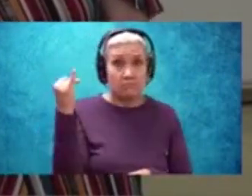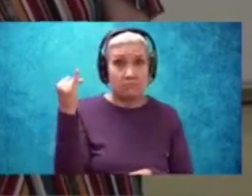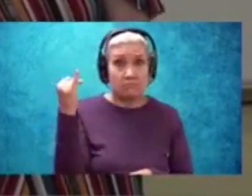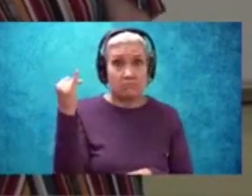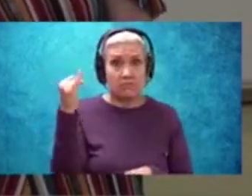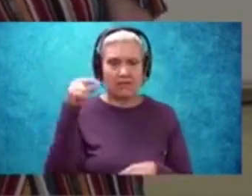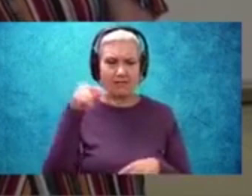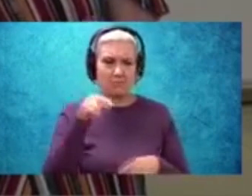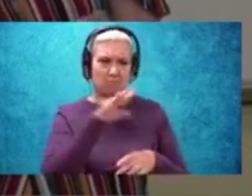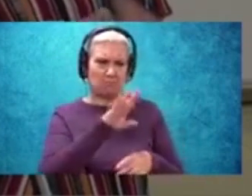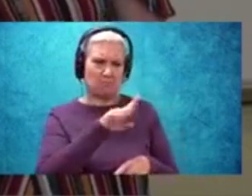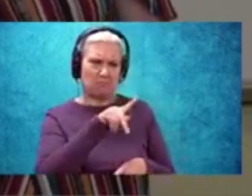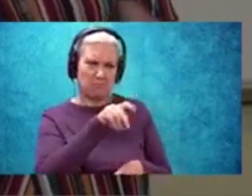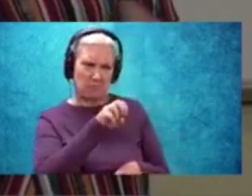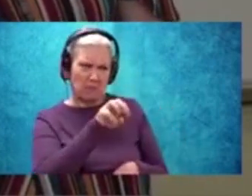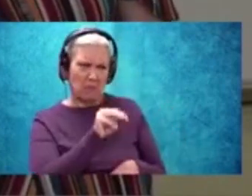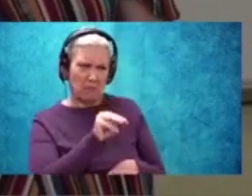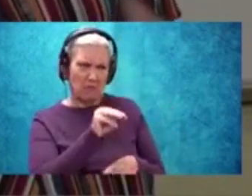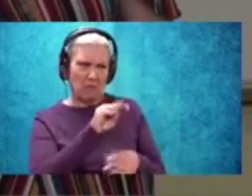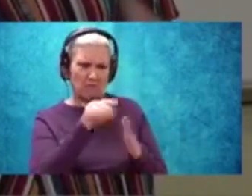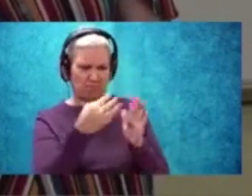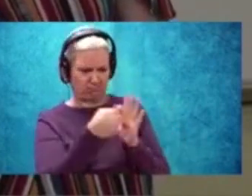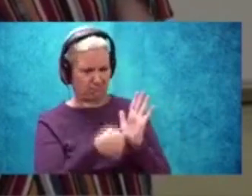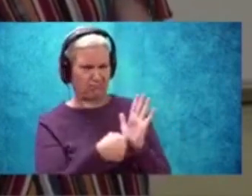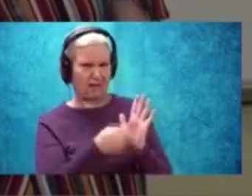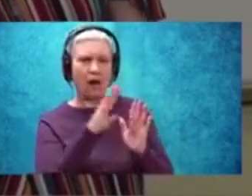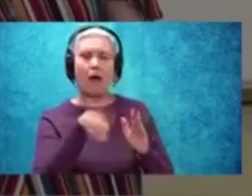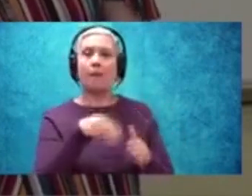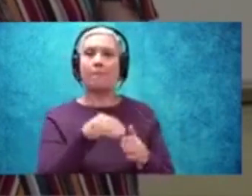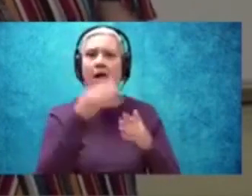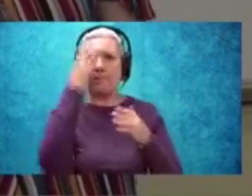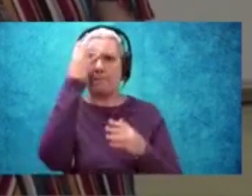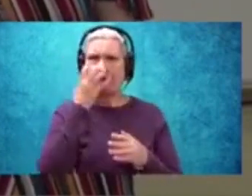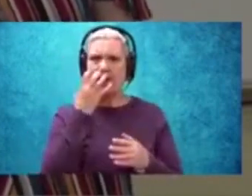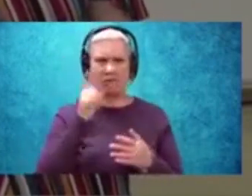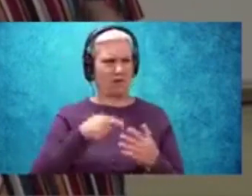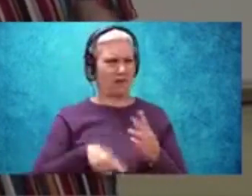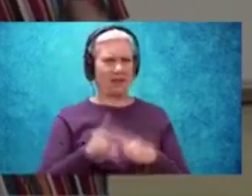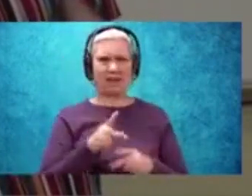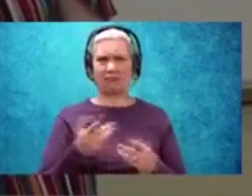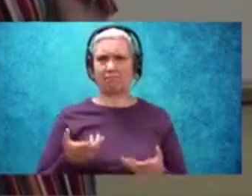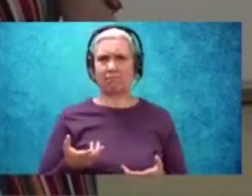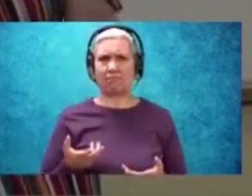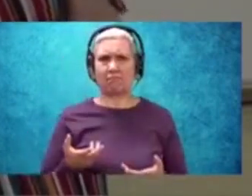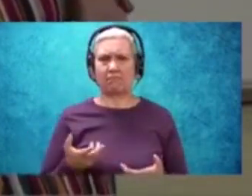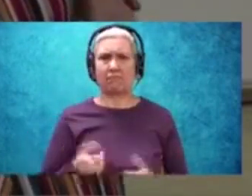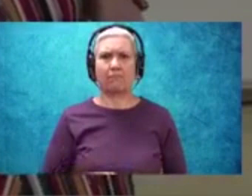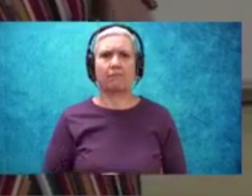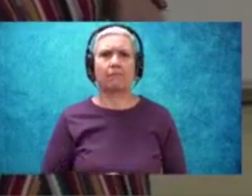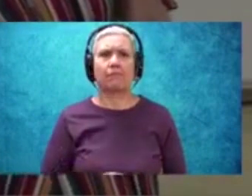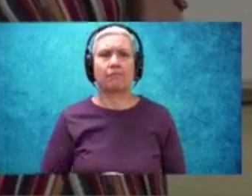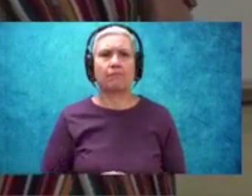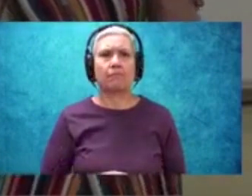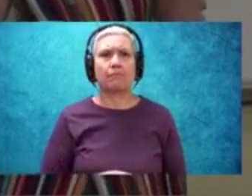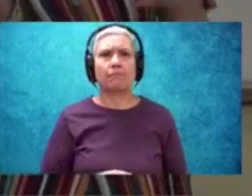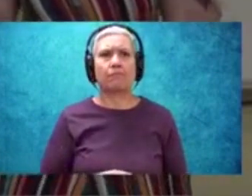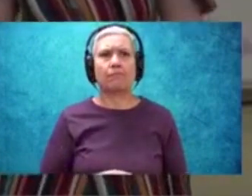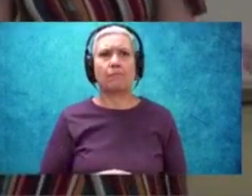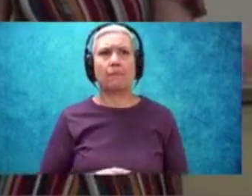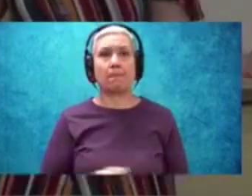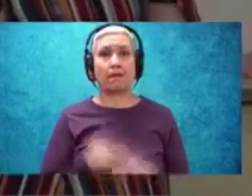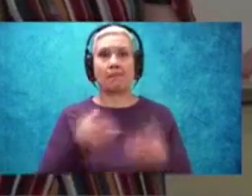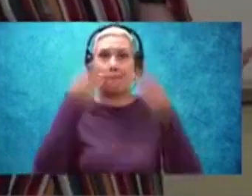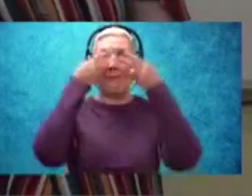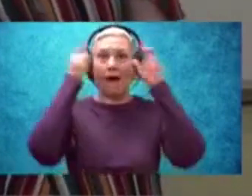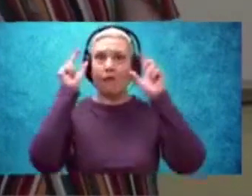a mask. But let's break it down. What type of mask is this? You know, is this a mask that we wear at